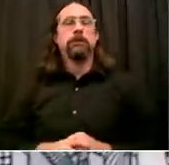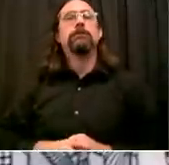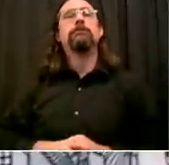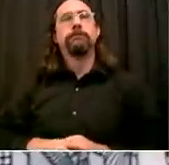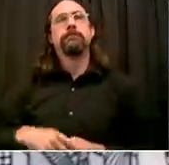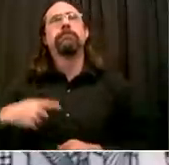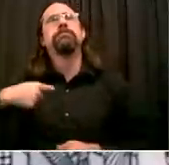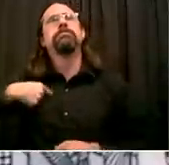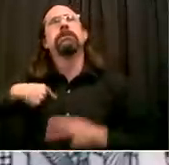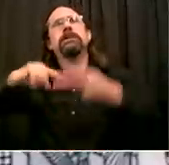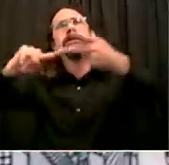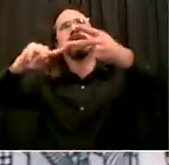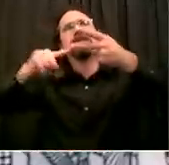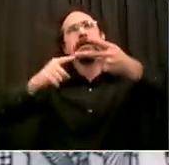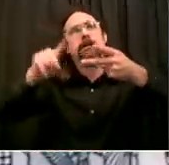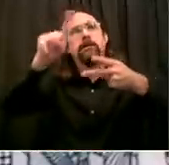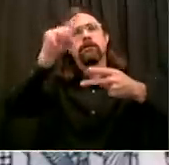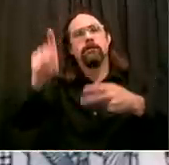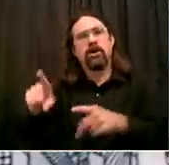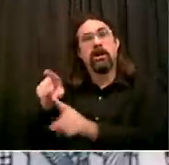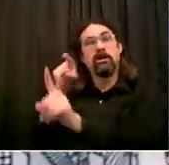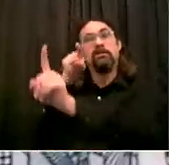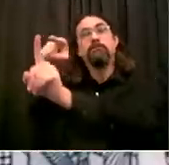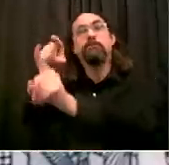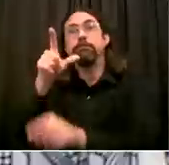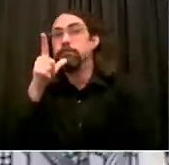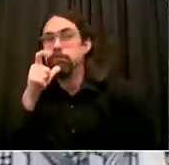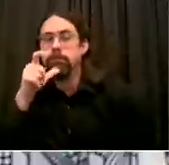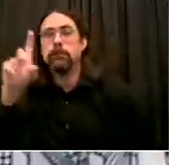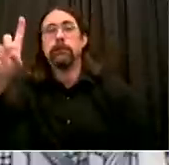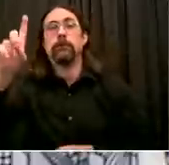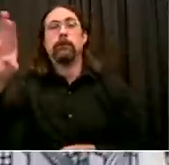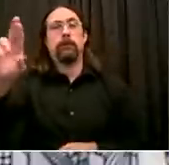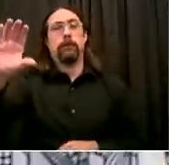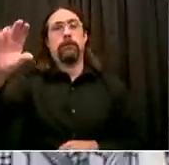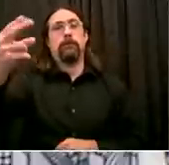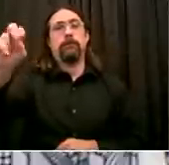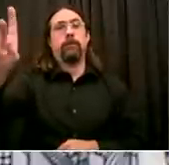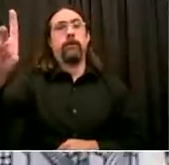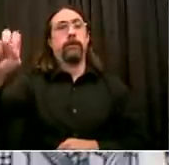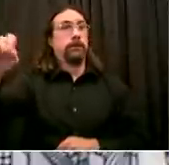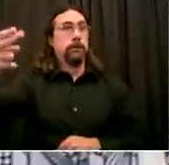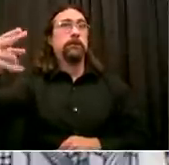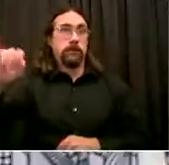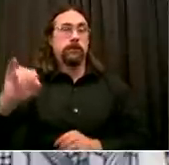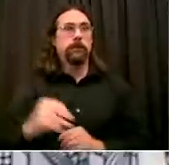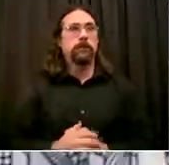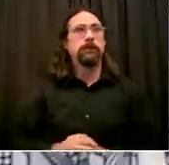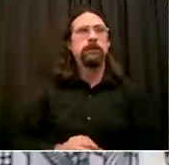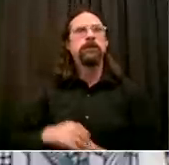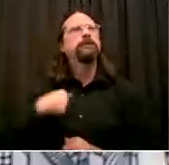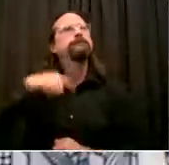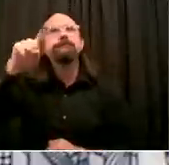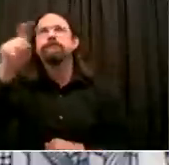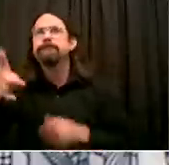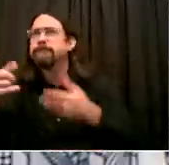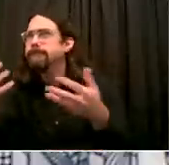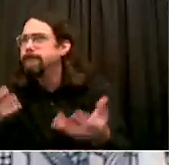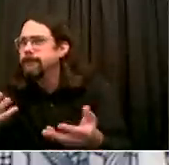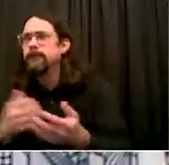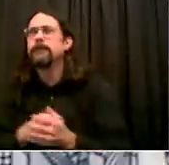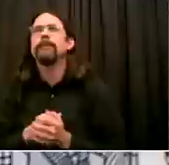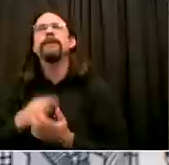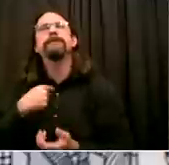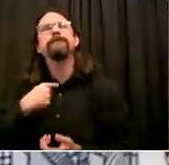reinfected, whether that's something you're looking for or expect to see? And perhaps there was someone who didn't have a positive test